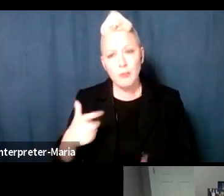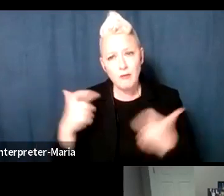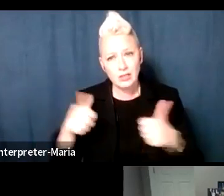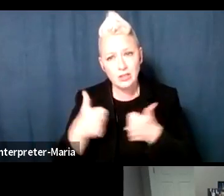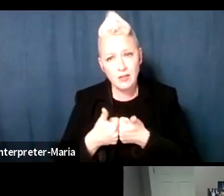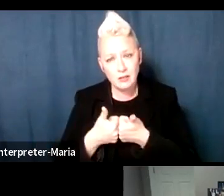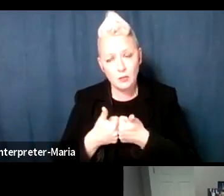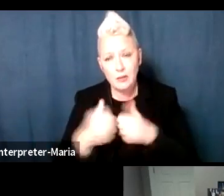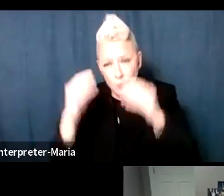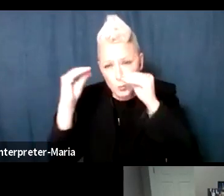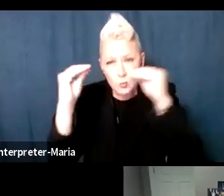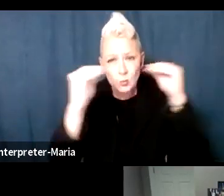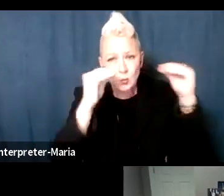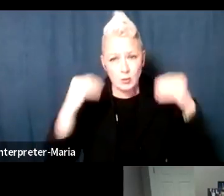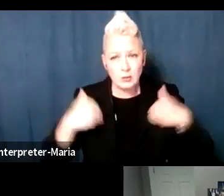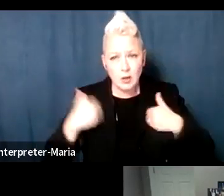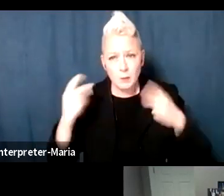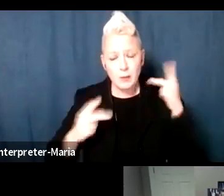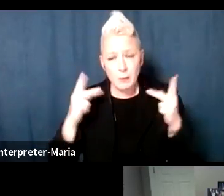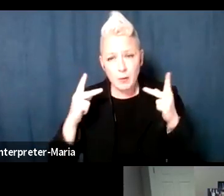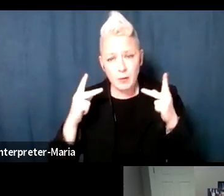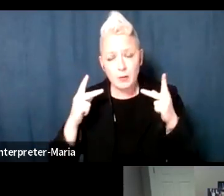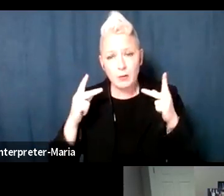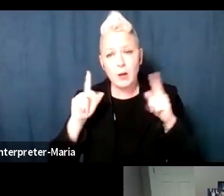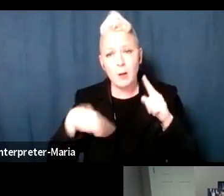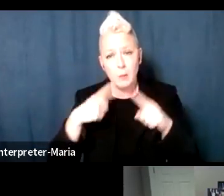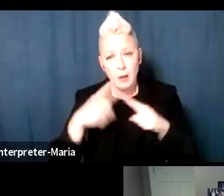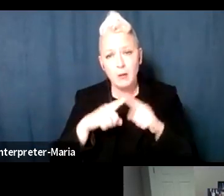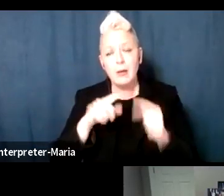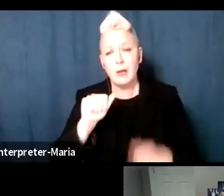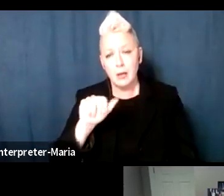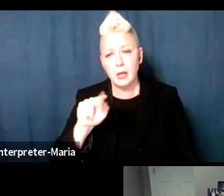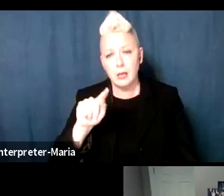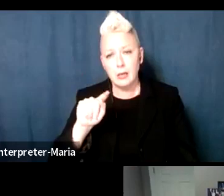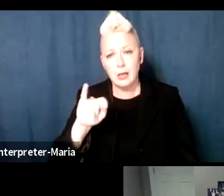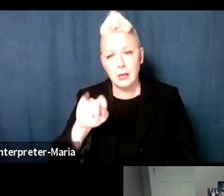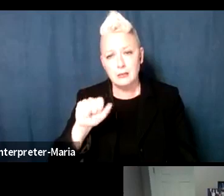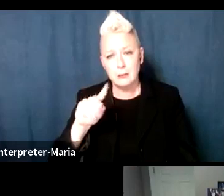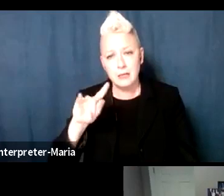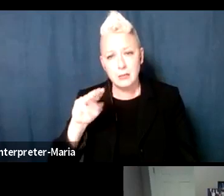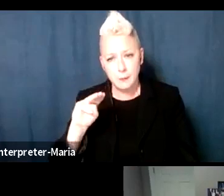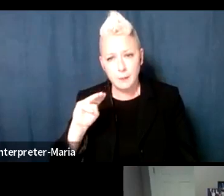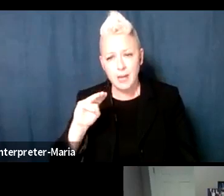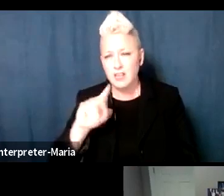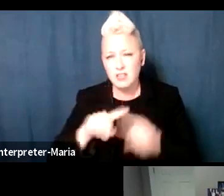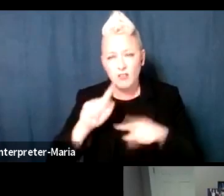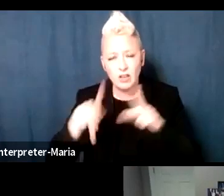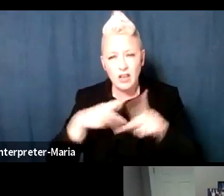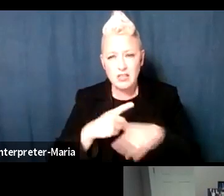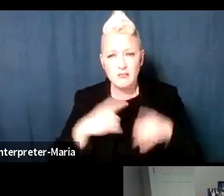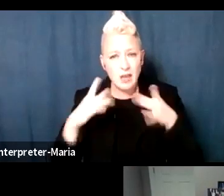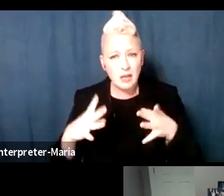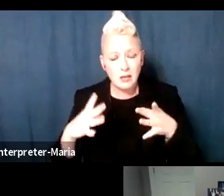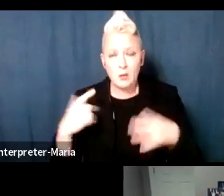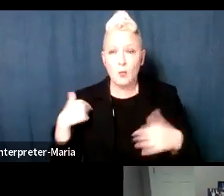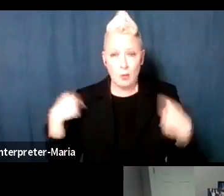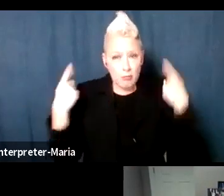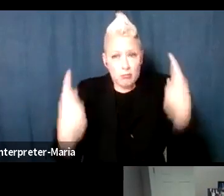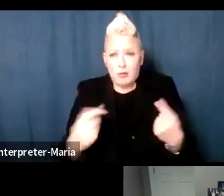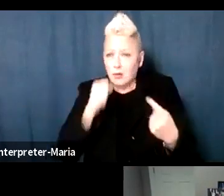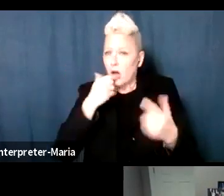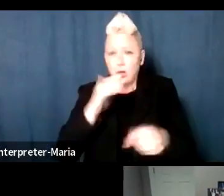educate young people about anti-Semitism and all forms of hate, and we have not done that well enough.